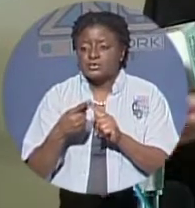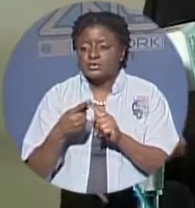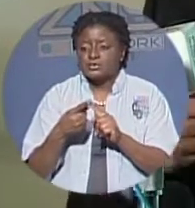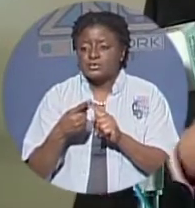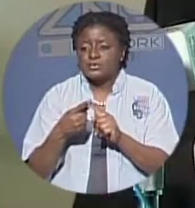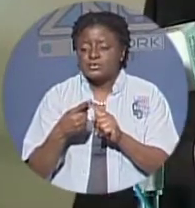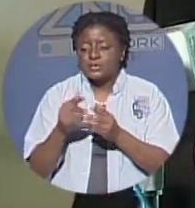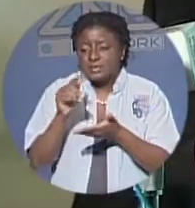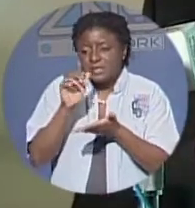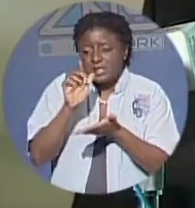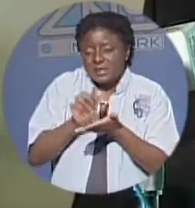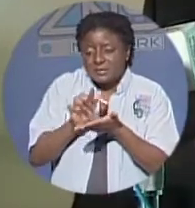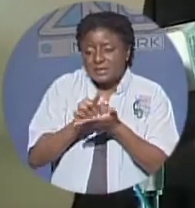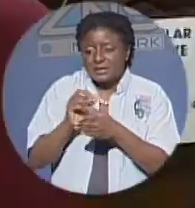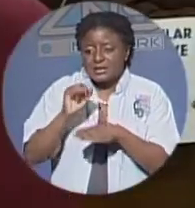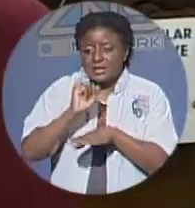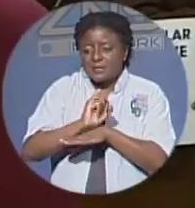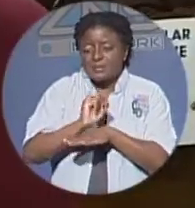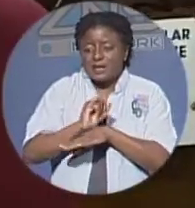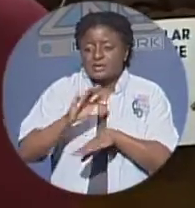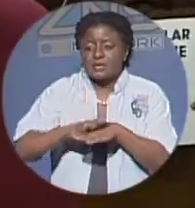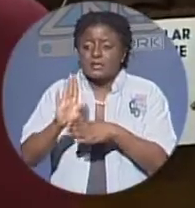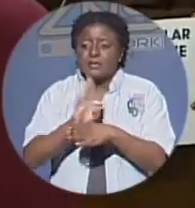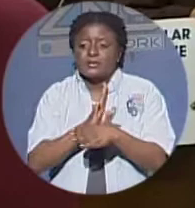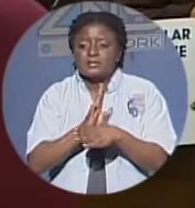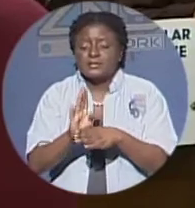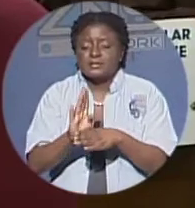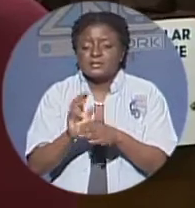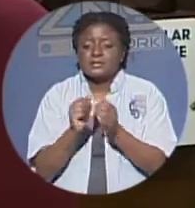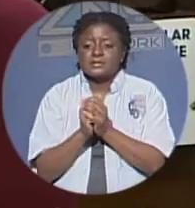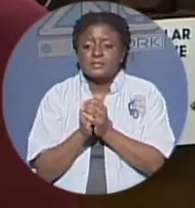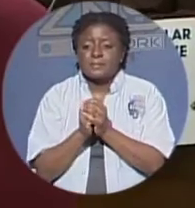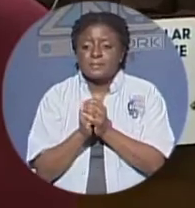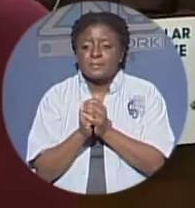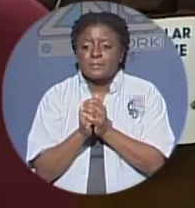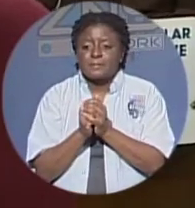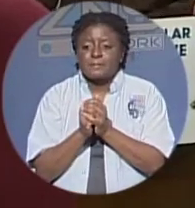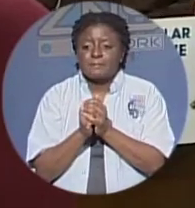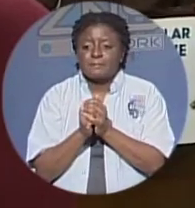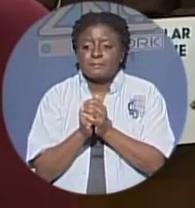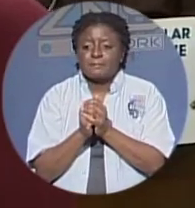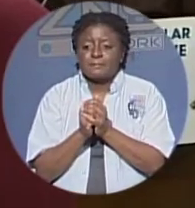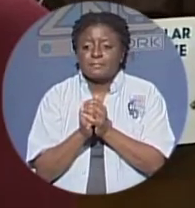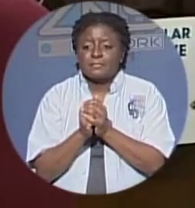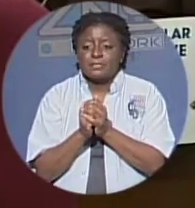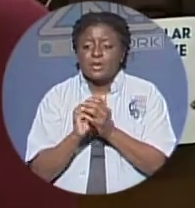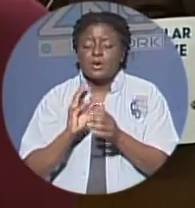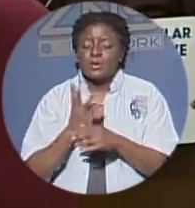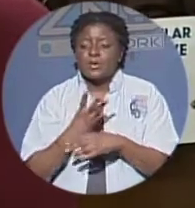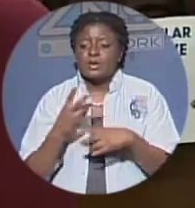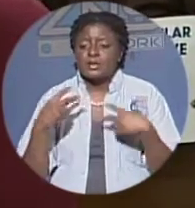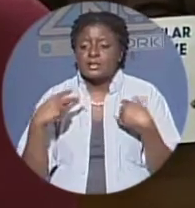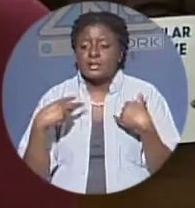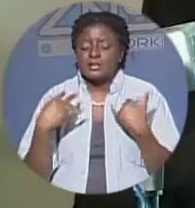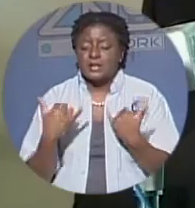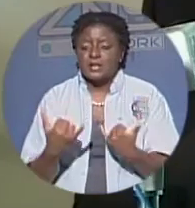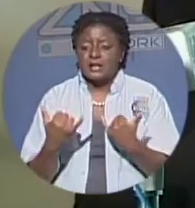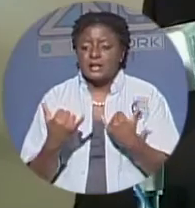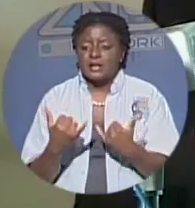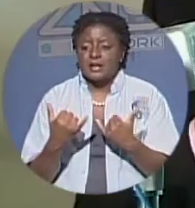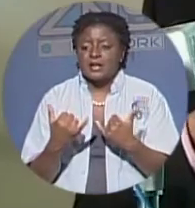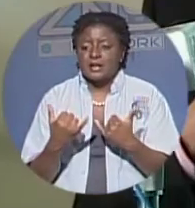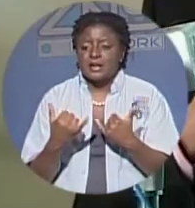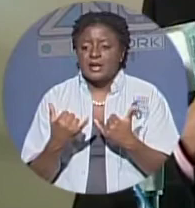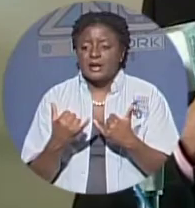we manage the the the reduction in our in our colleague account and i think it's safe to say that we're now in active uh dialogue with our union